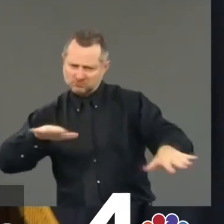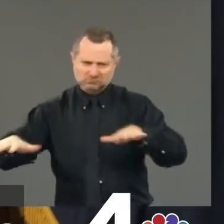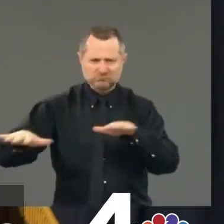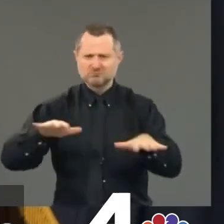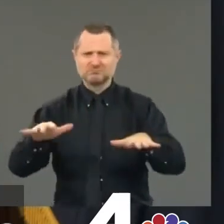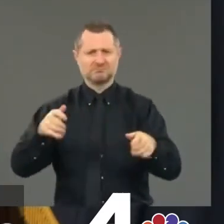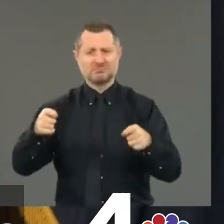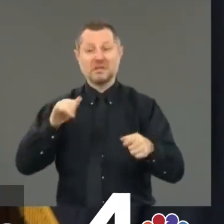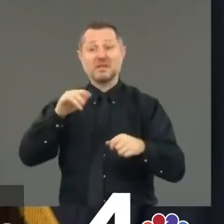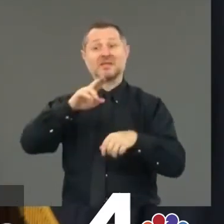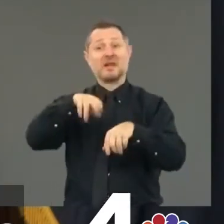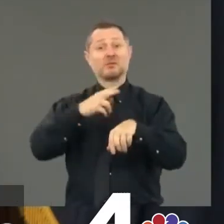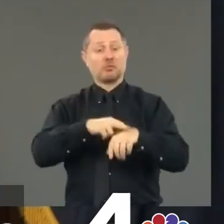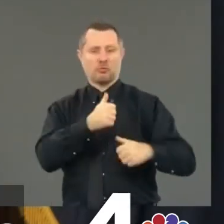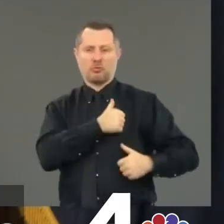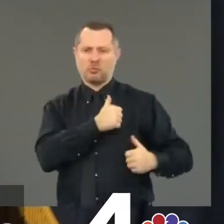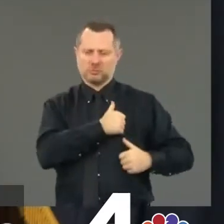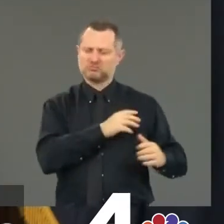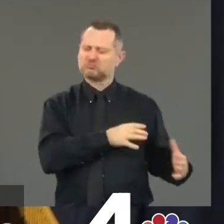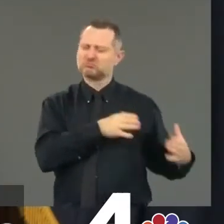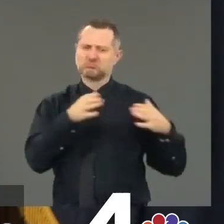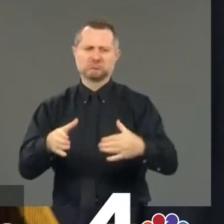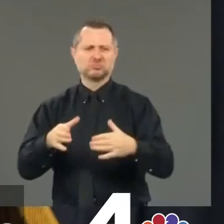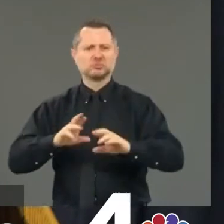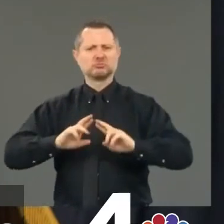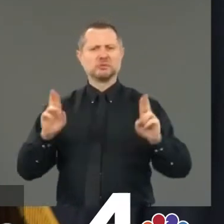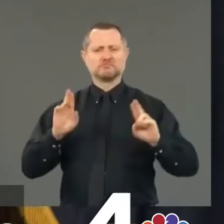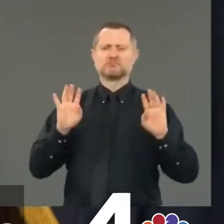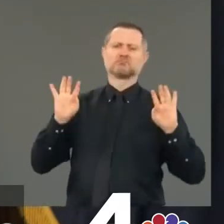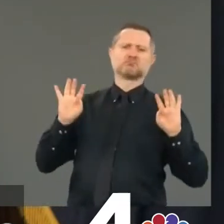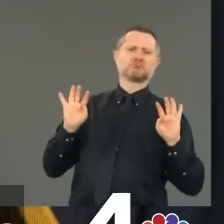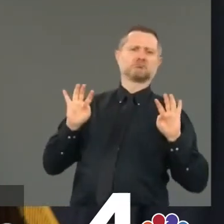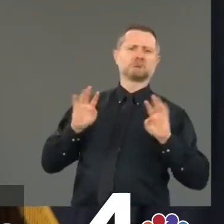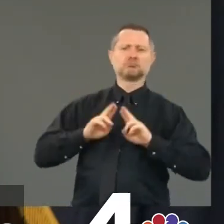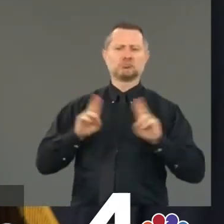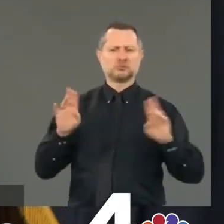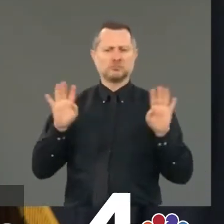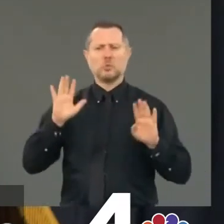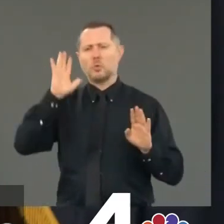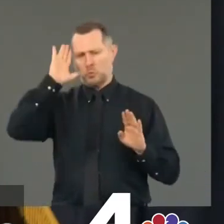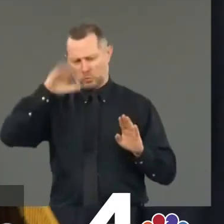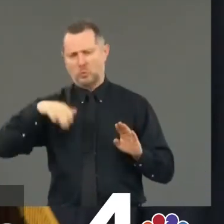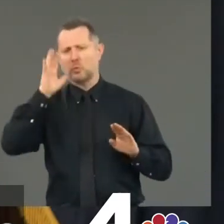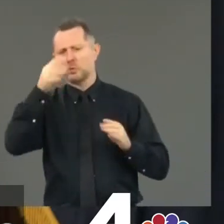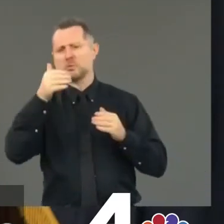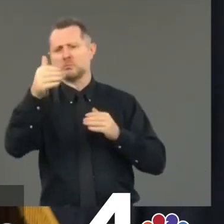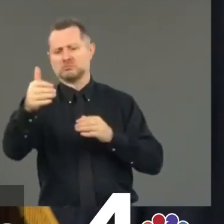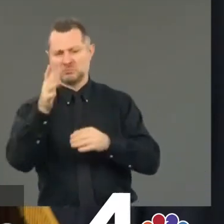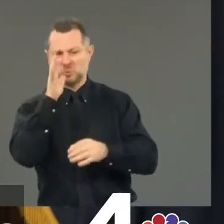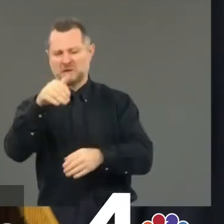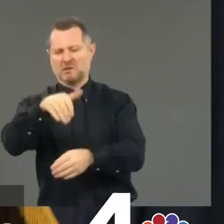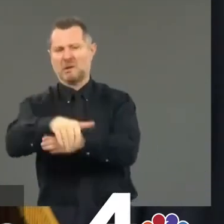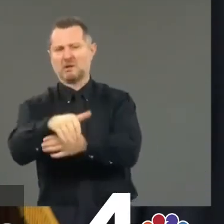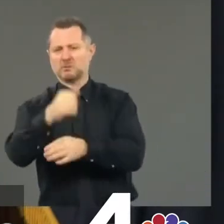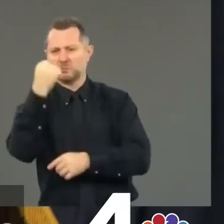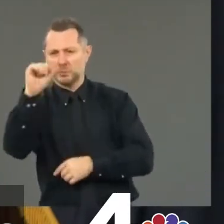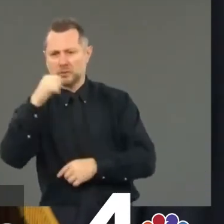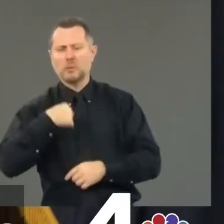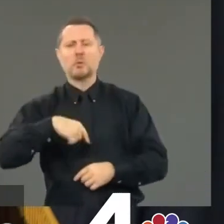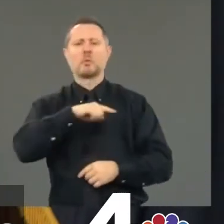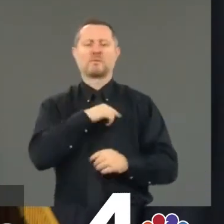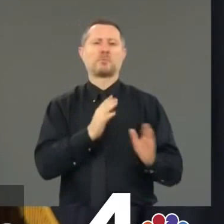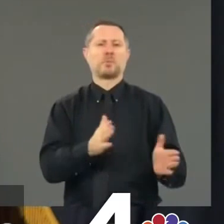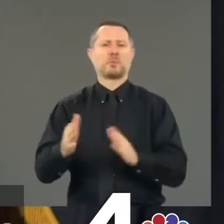National Guard on standby. We expect additional protests tonight, and we're preparing for such.